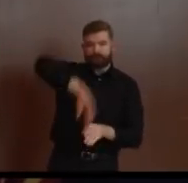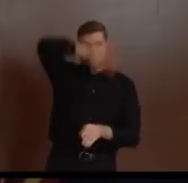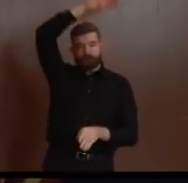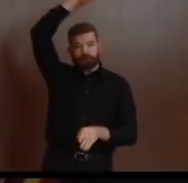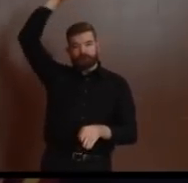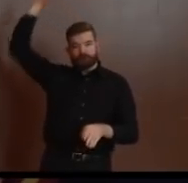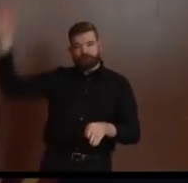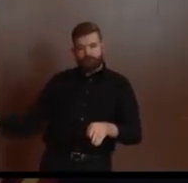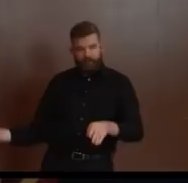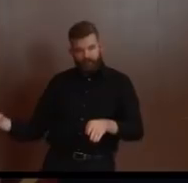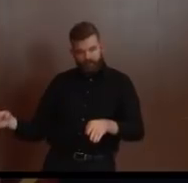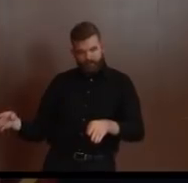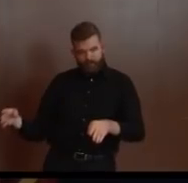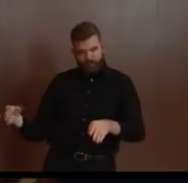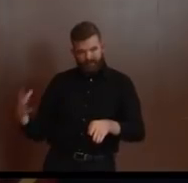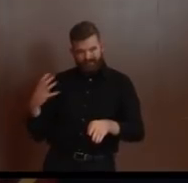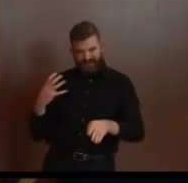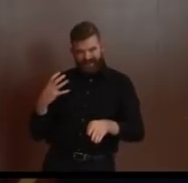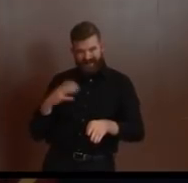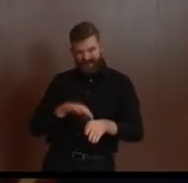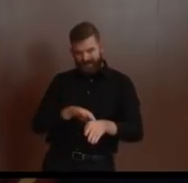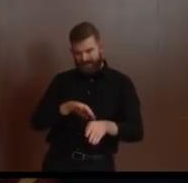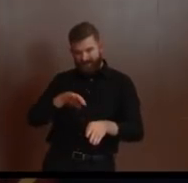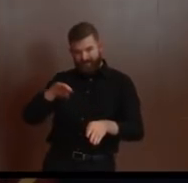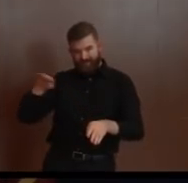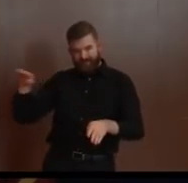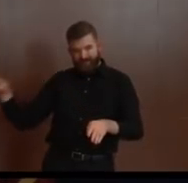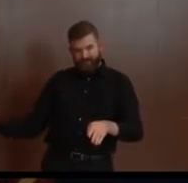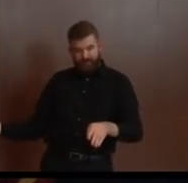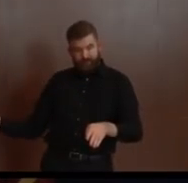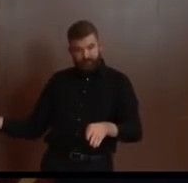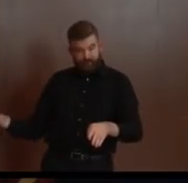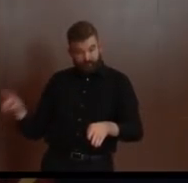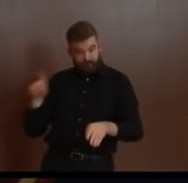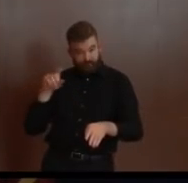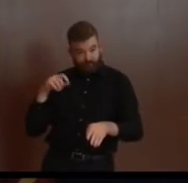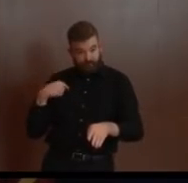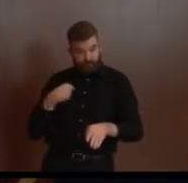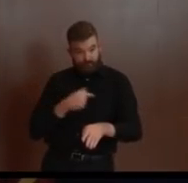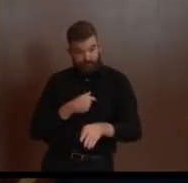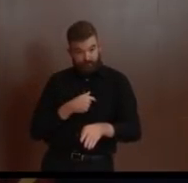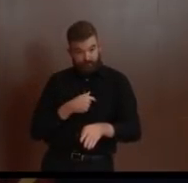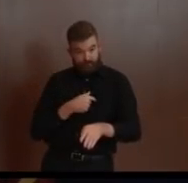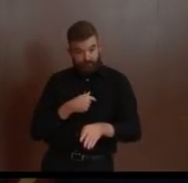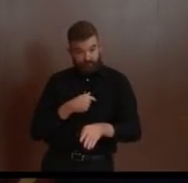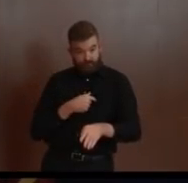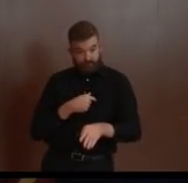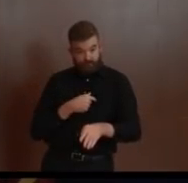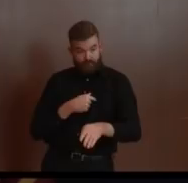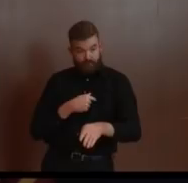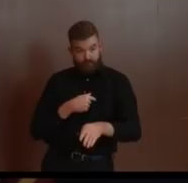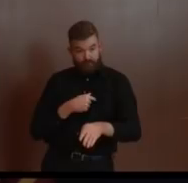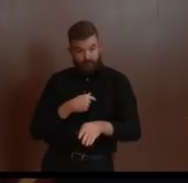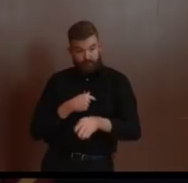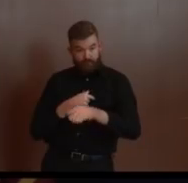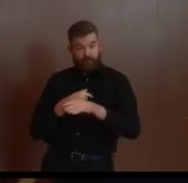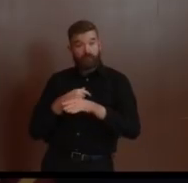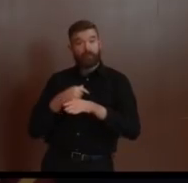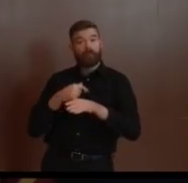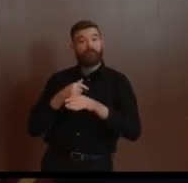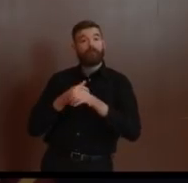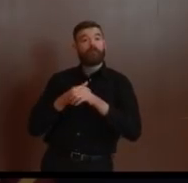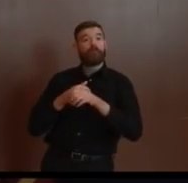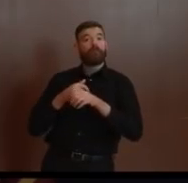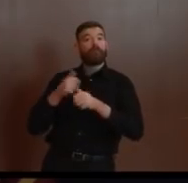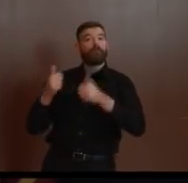Right? So this is an important point. We really have two missions here. And again, if I get this wrong, the experts will correct me. Number one,